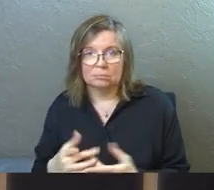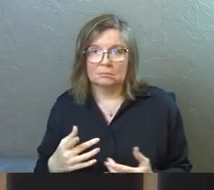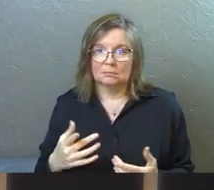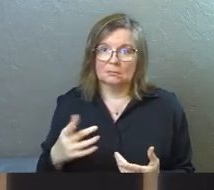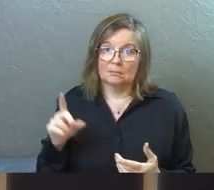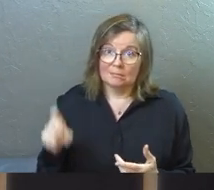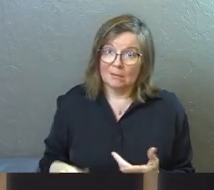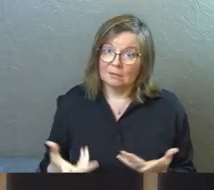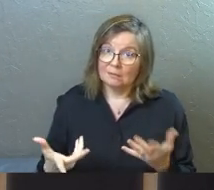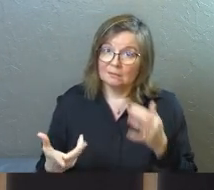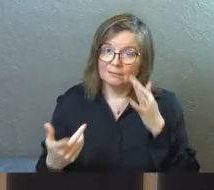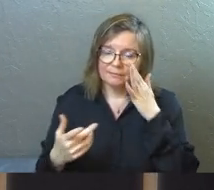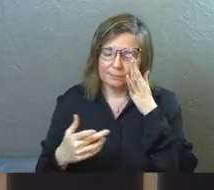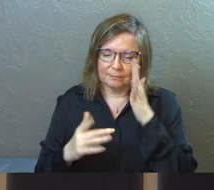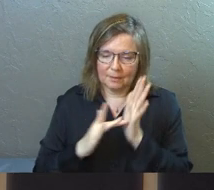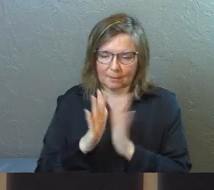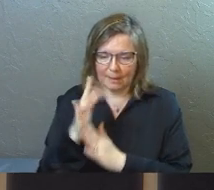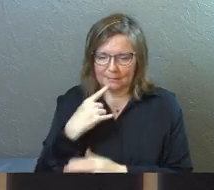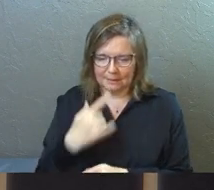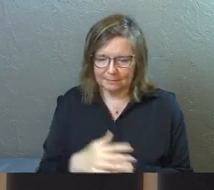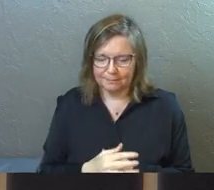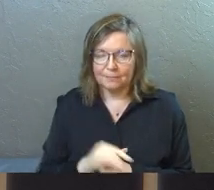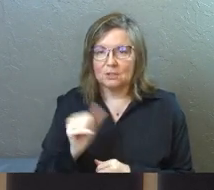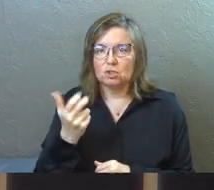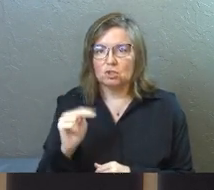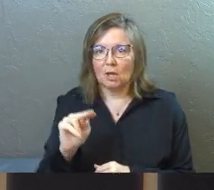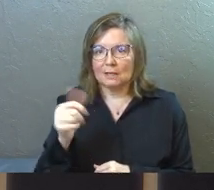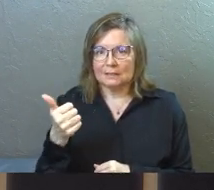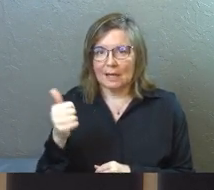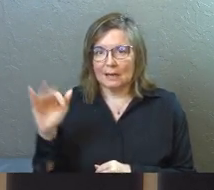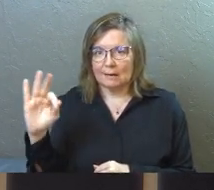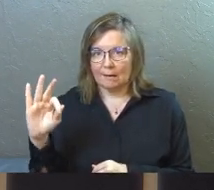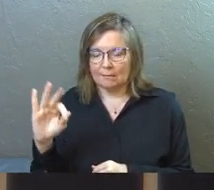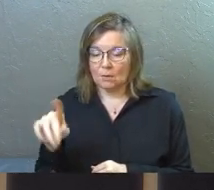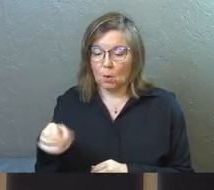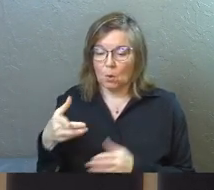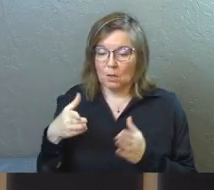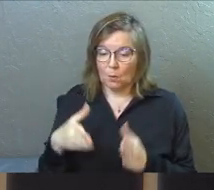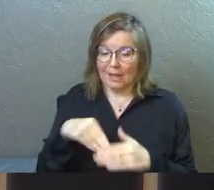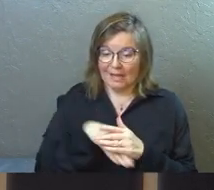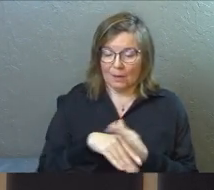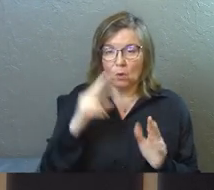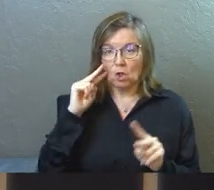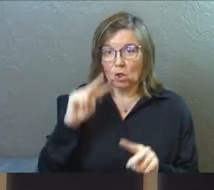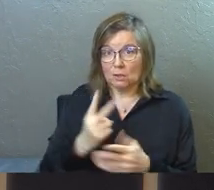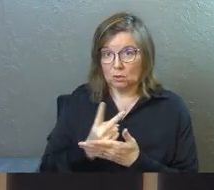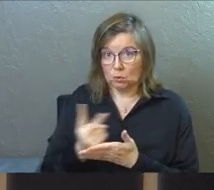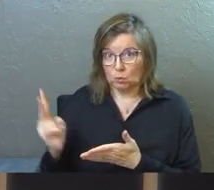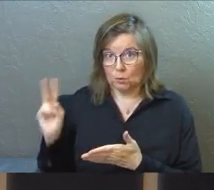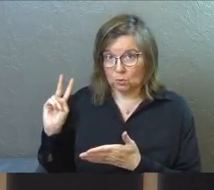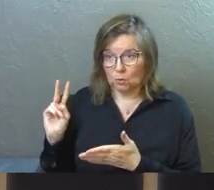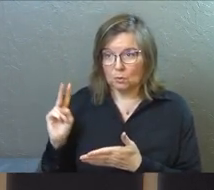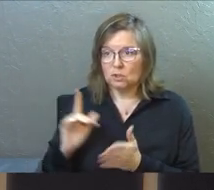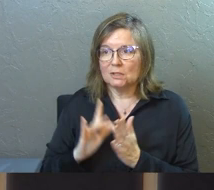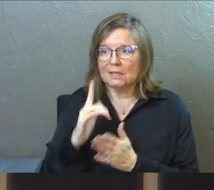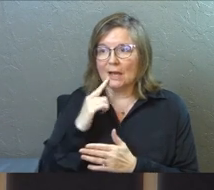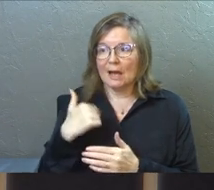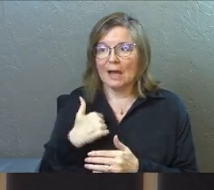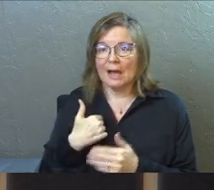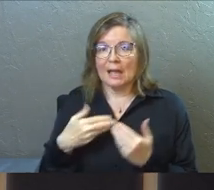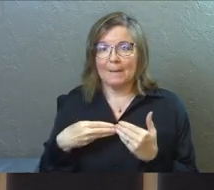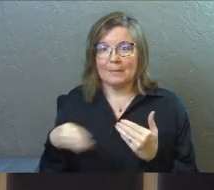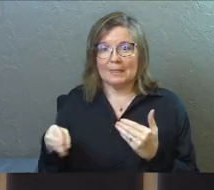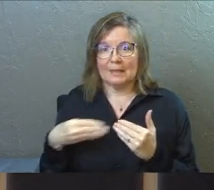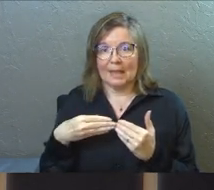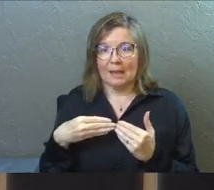get out of it. This is what your Bible says. John 10, 9. Jesus says he's the only way in. And we looked at this two weeks ago. Jesus said, I